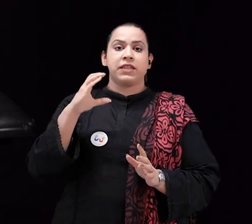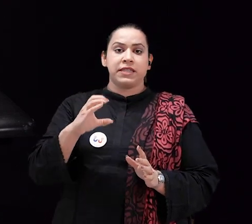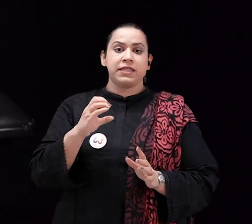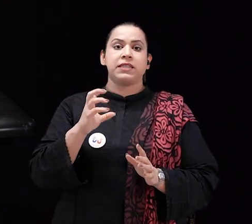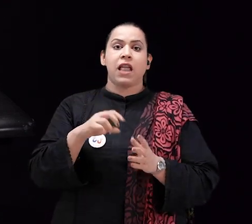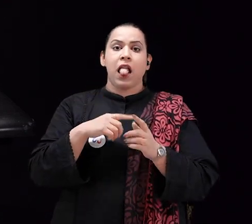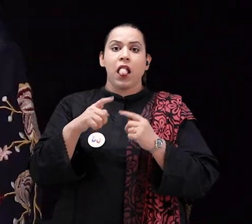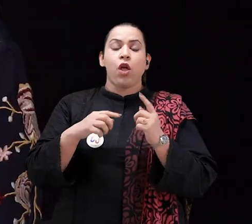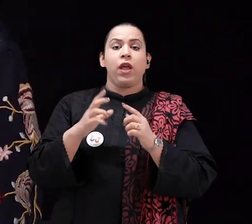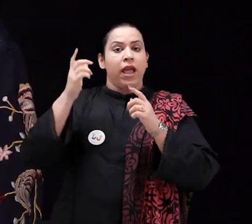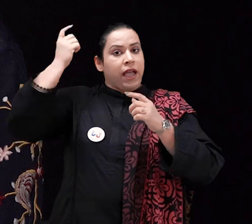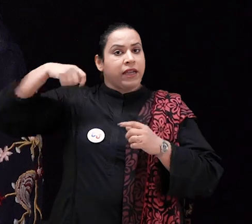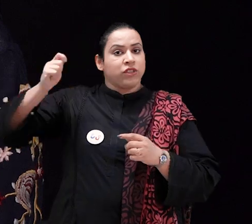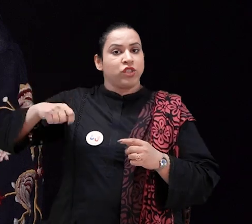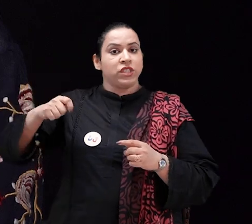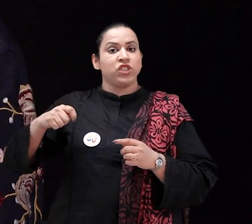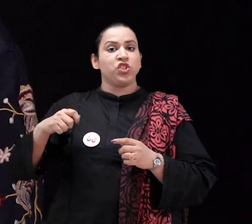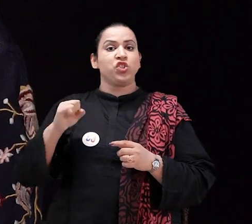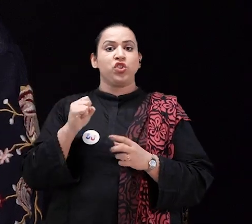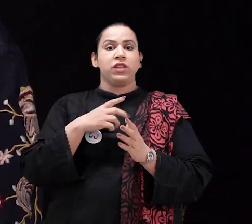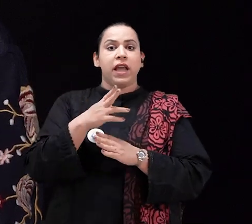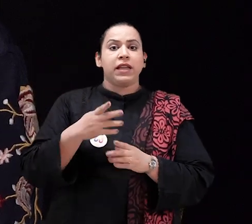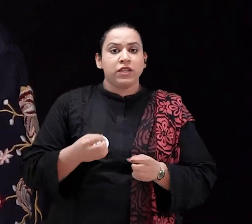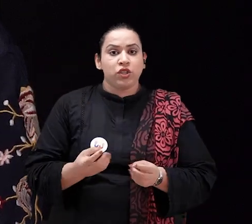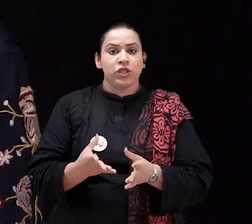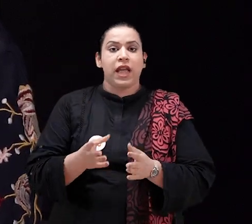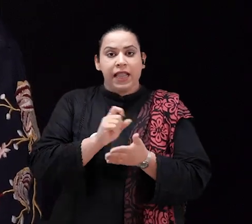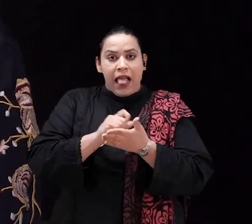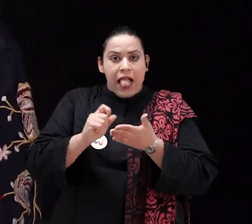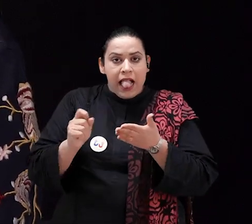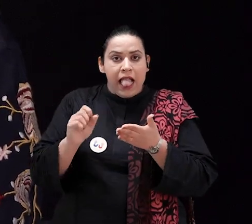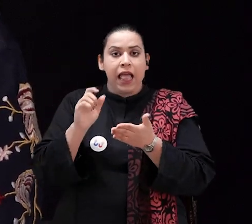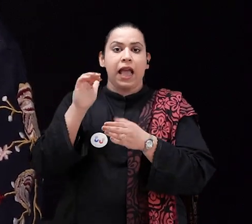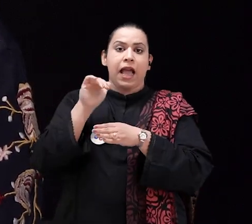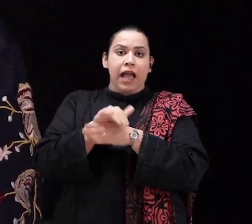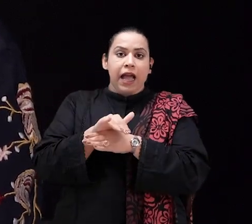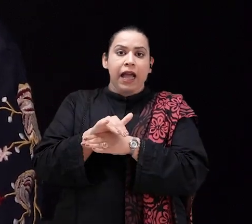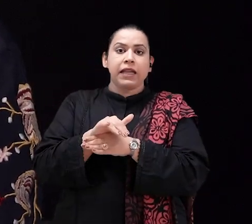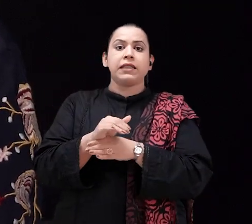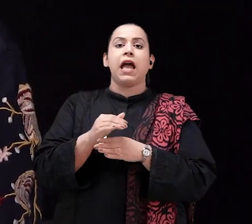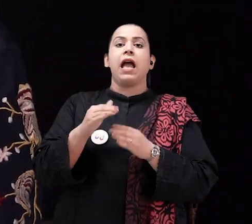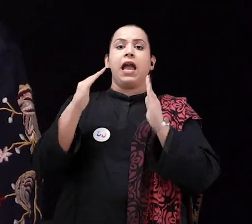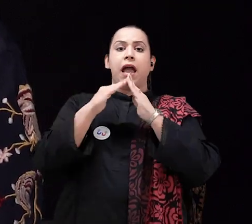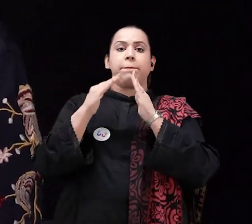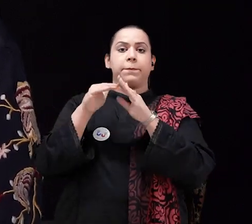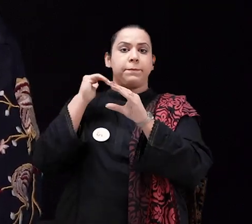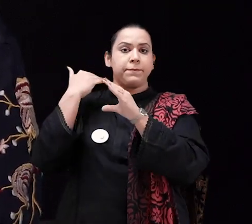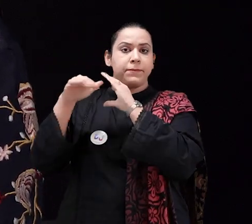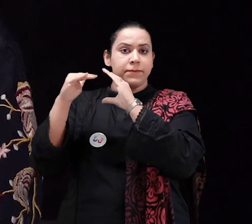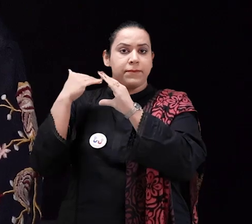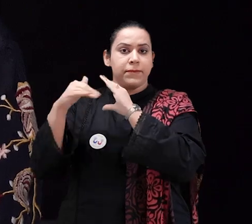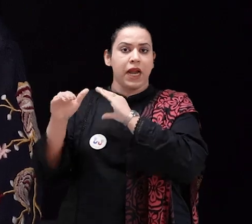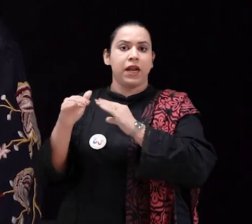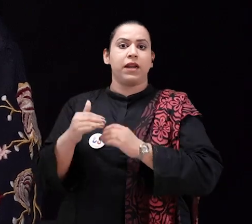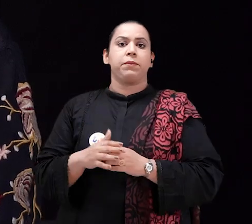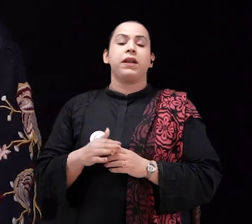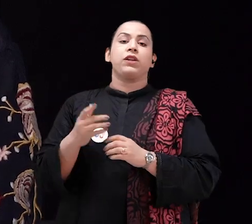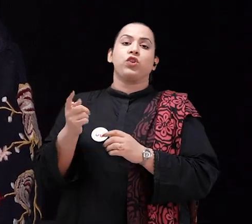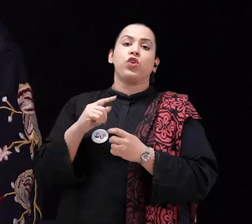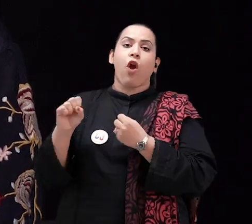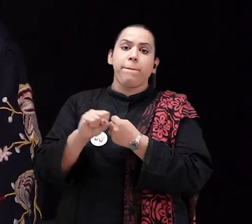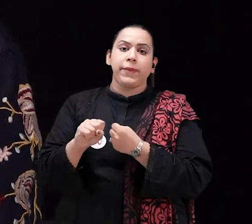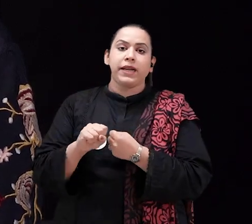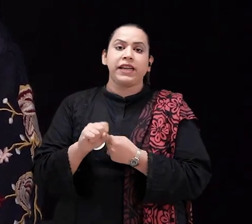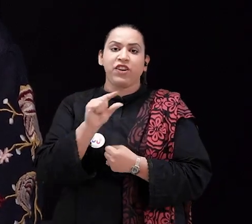right. So I engaged with a civil advocacy firm, GSE Law, and with advocate Ali Chukhtai, we started writing